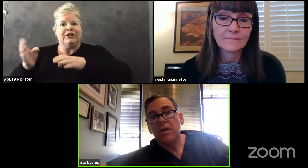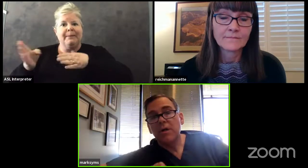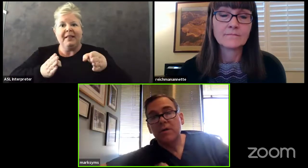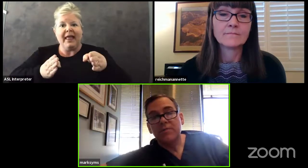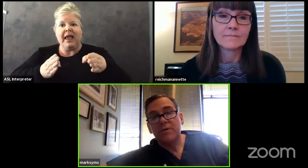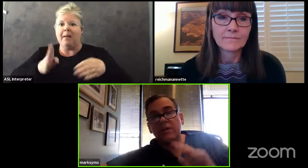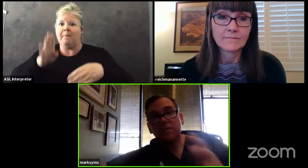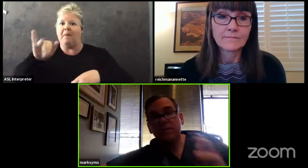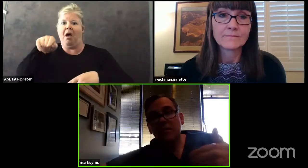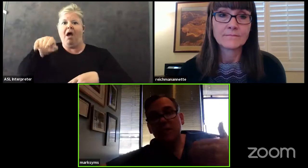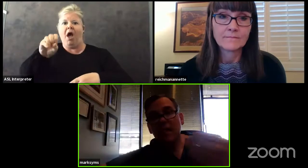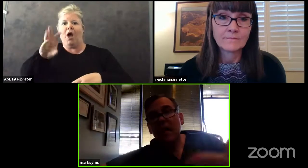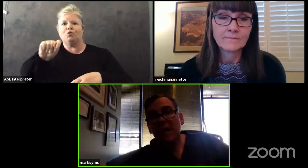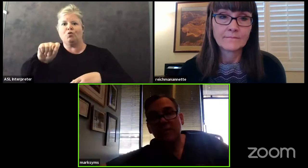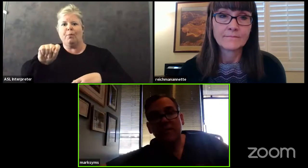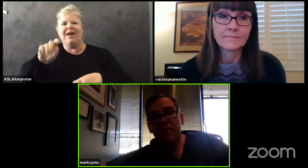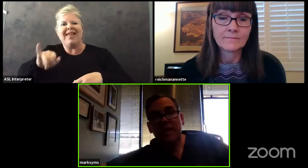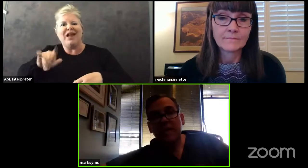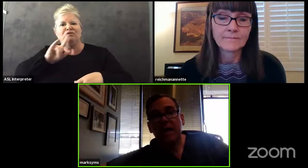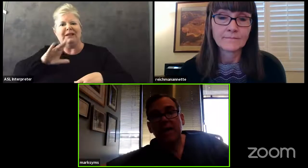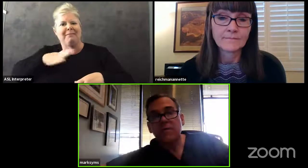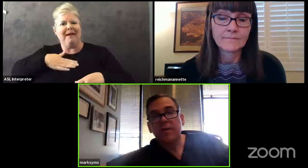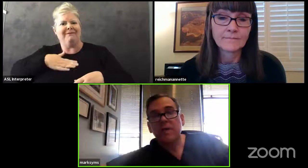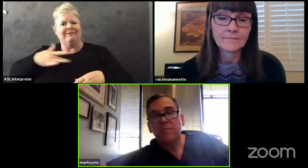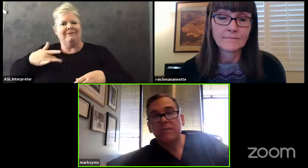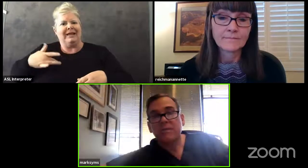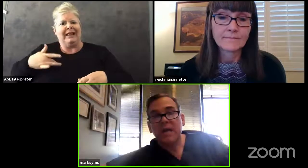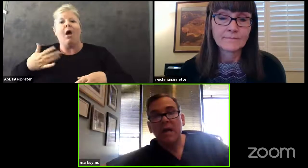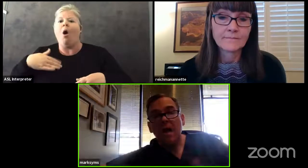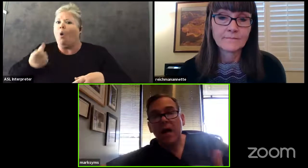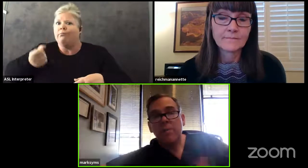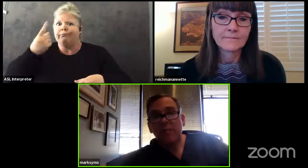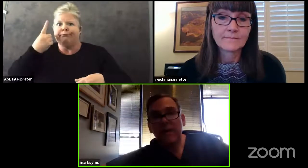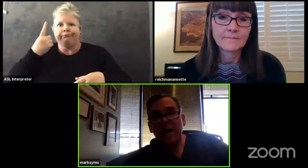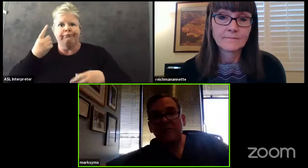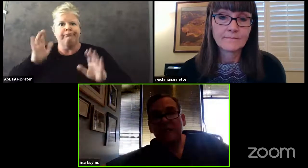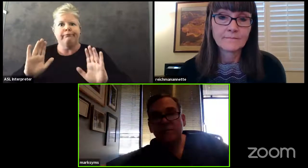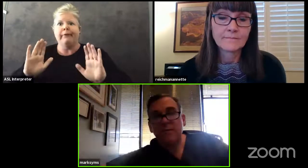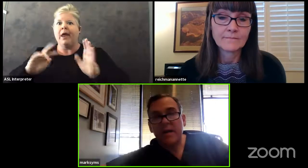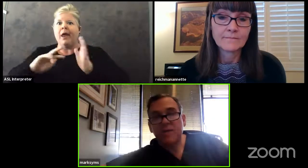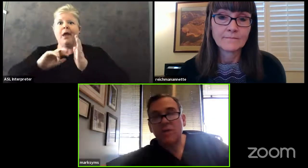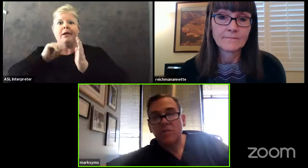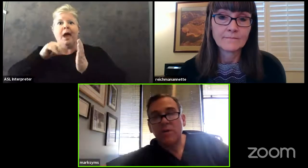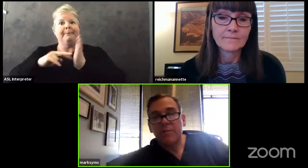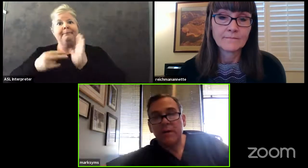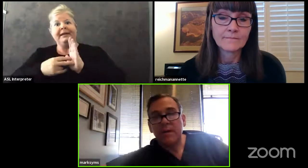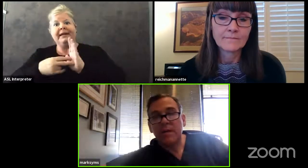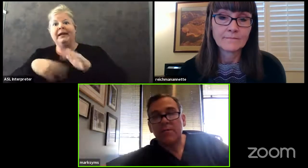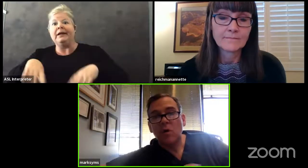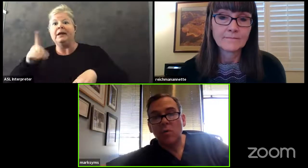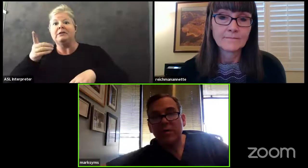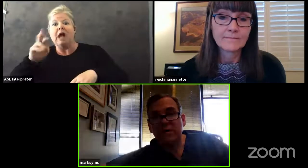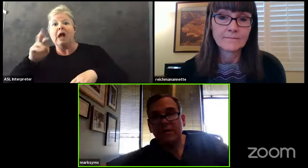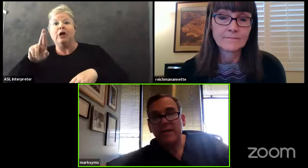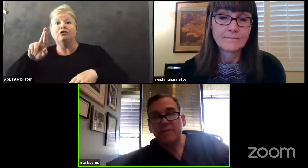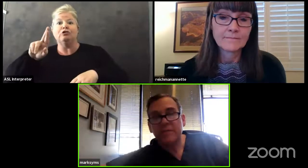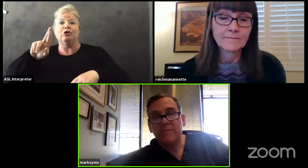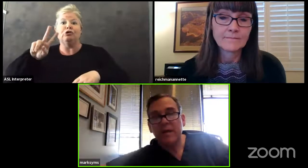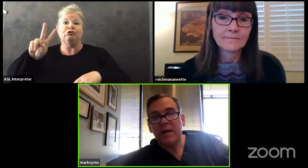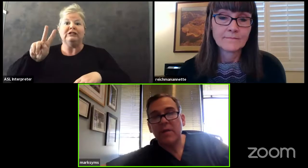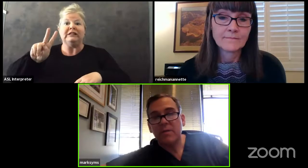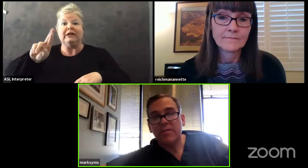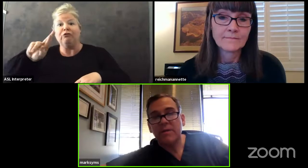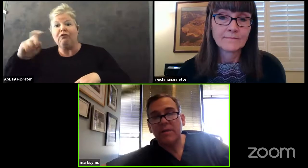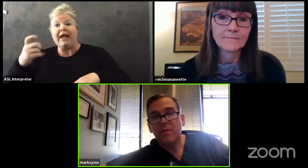own gut feeling because i i understand i don't think i would say how about we have dr rex and you come in and give a whole presentation